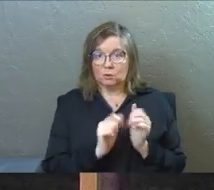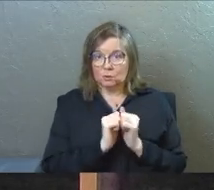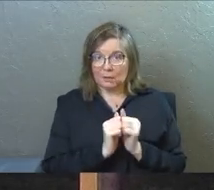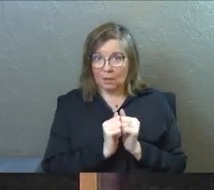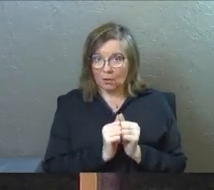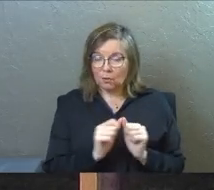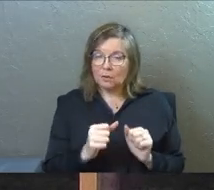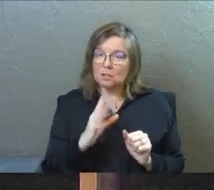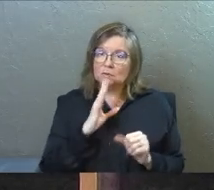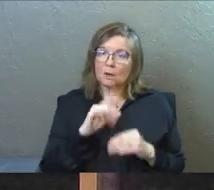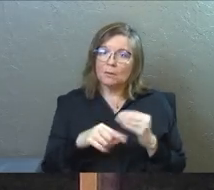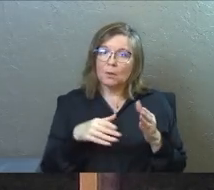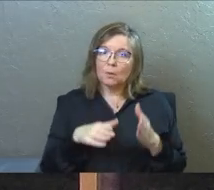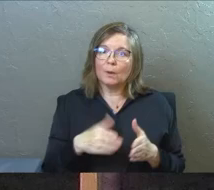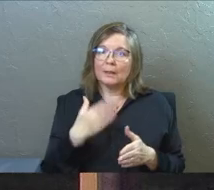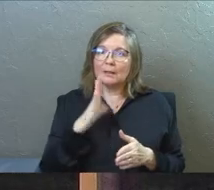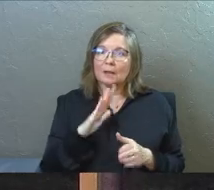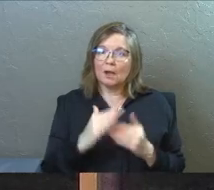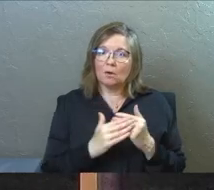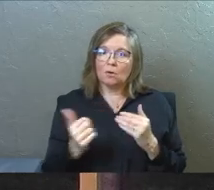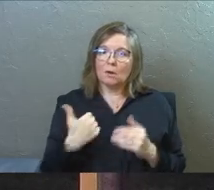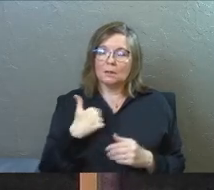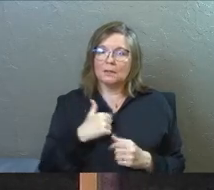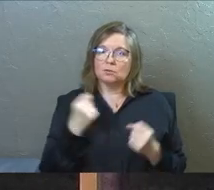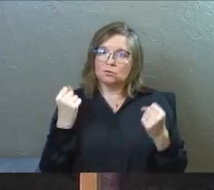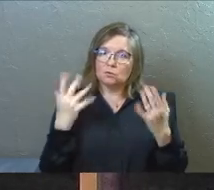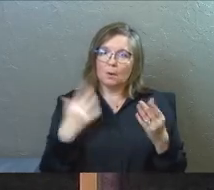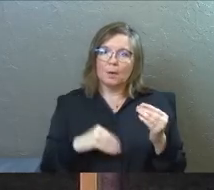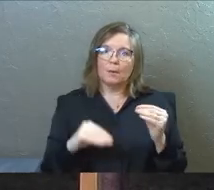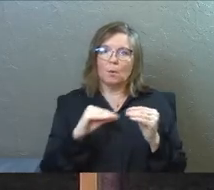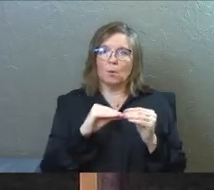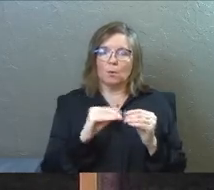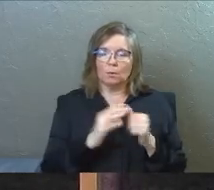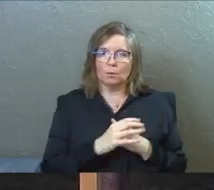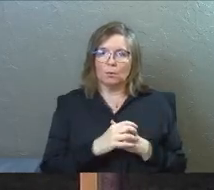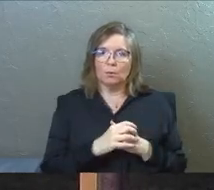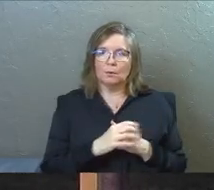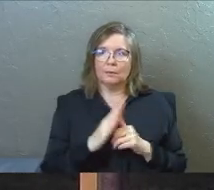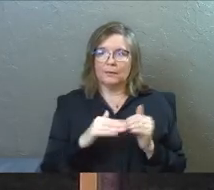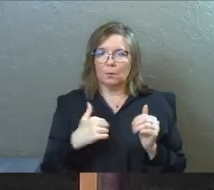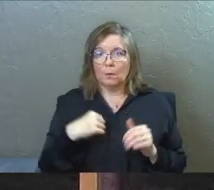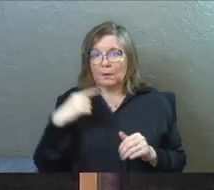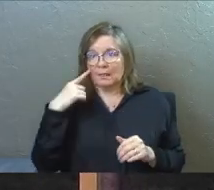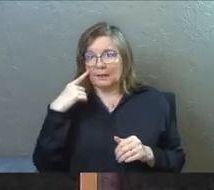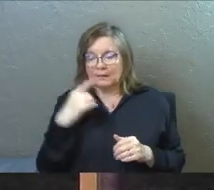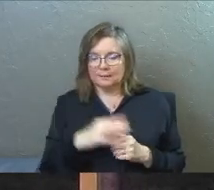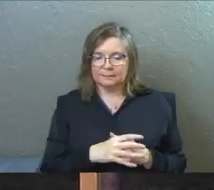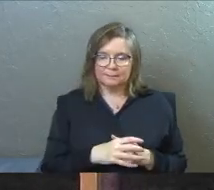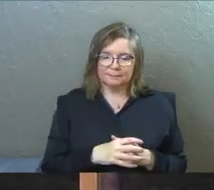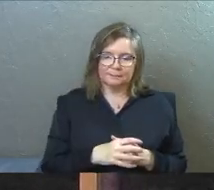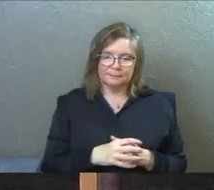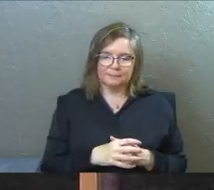together and talk about the way that God calls us so much more than what we think.